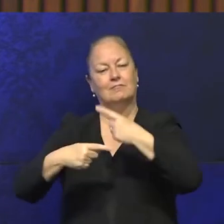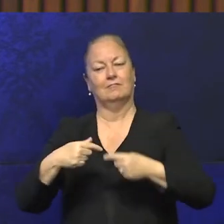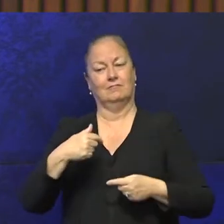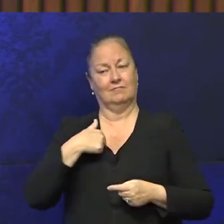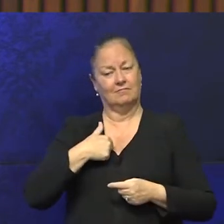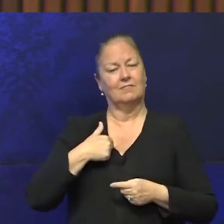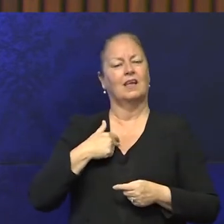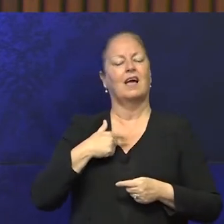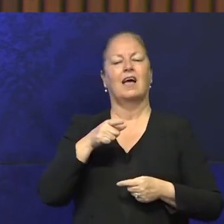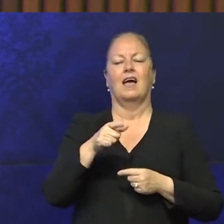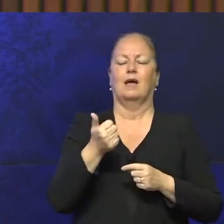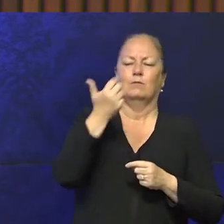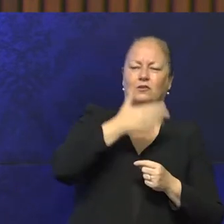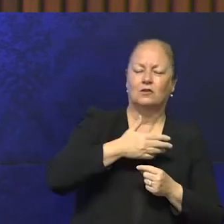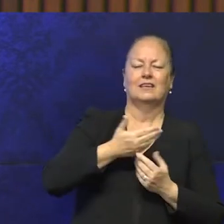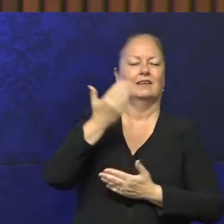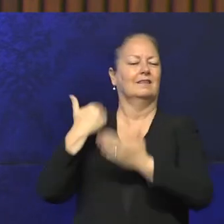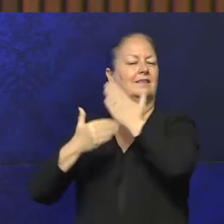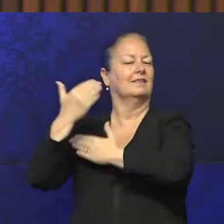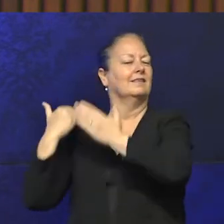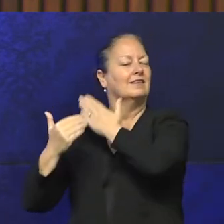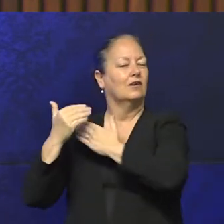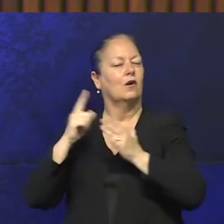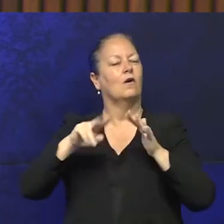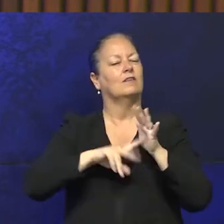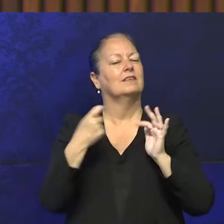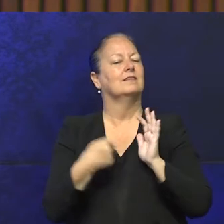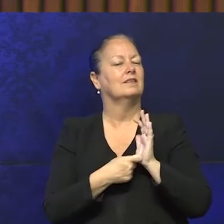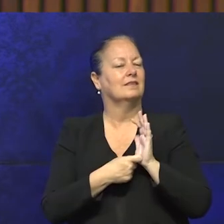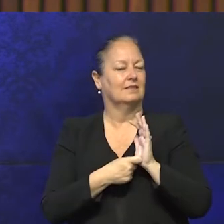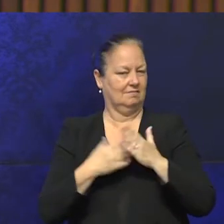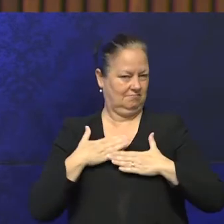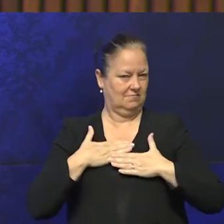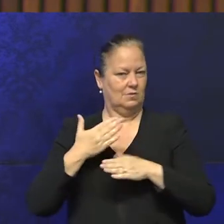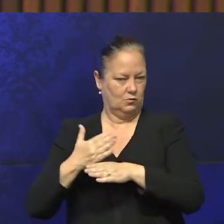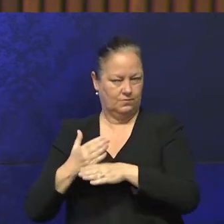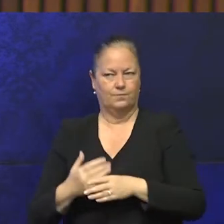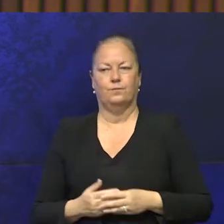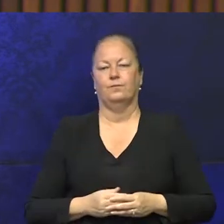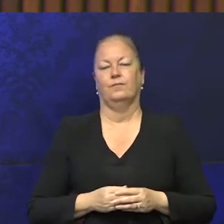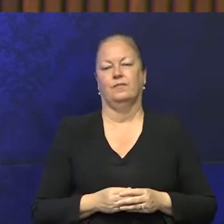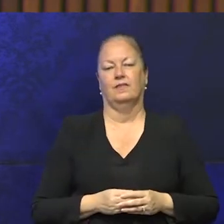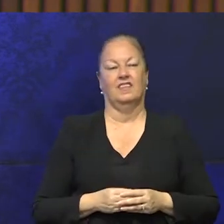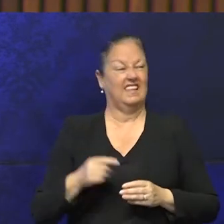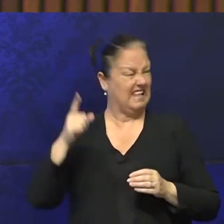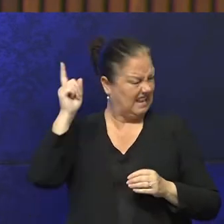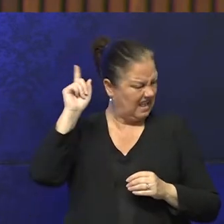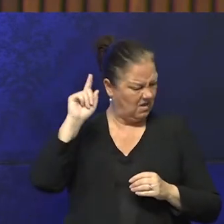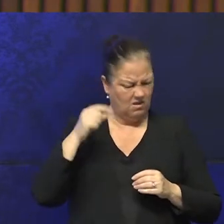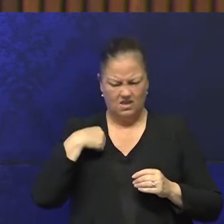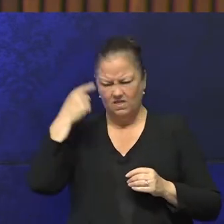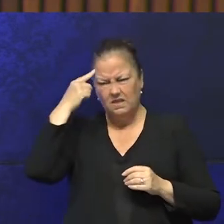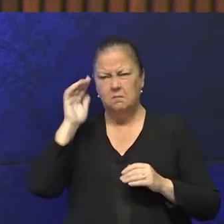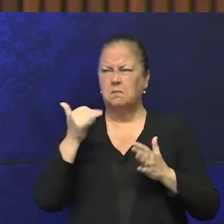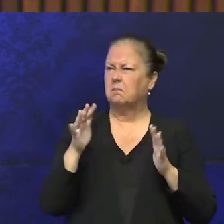Heritage Officer, I was the third one in Victoria a few years back, but now there are up to